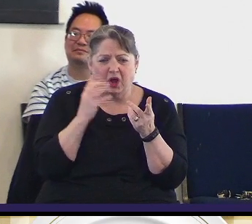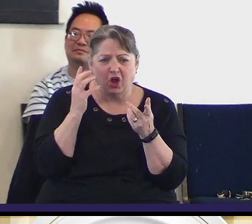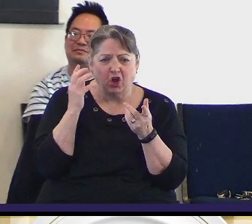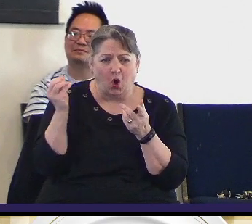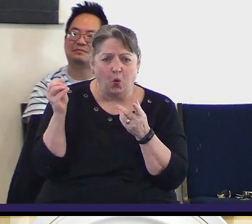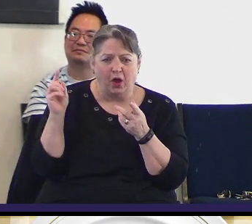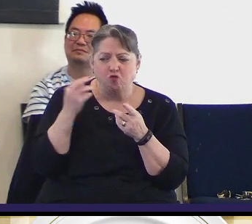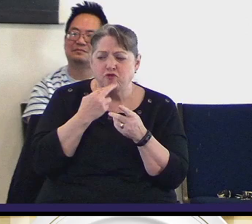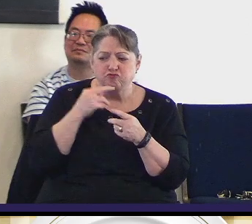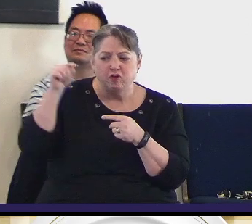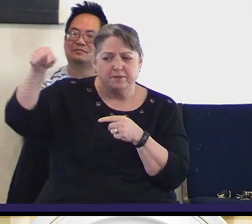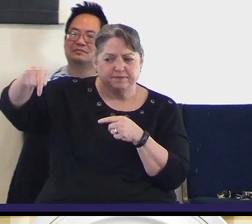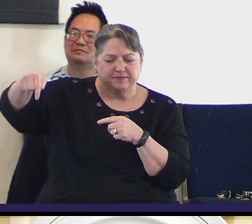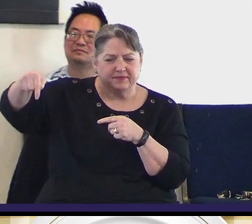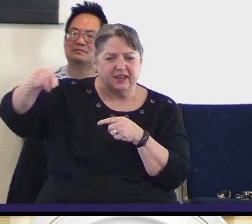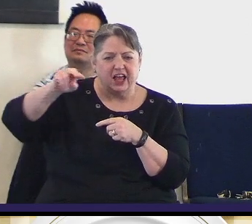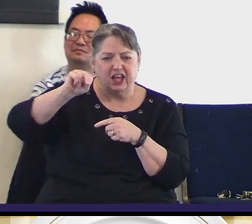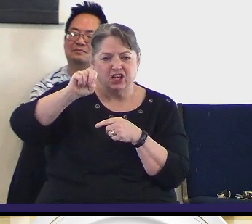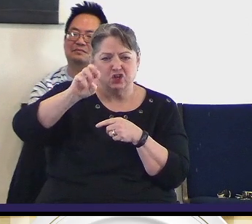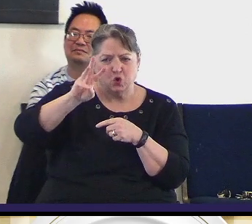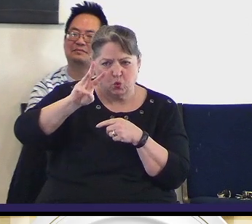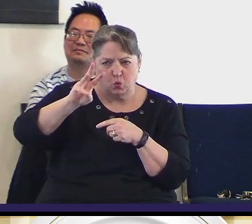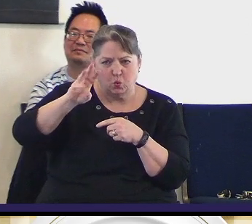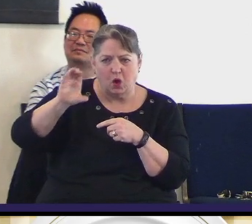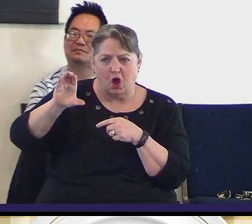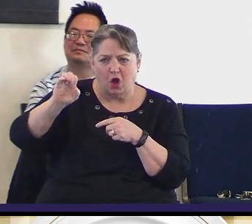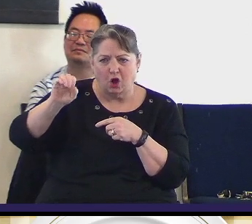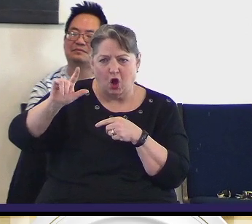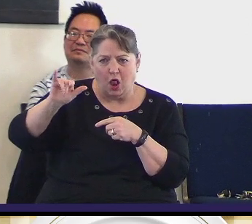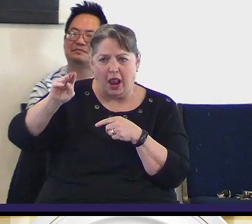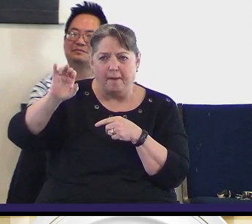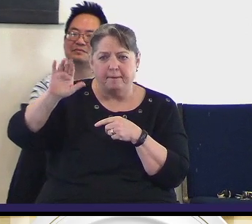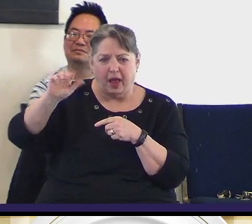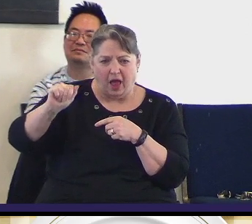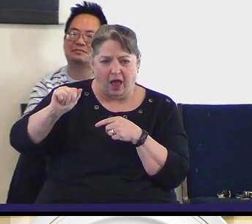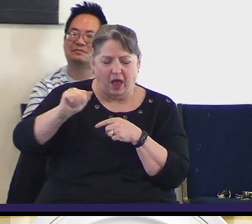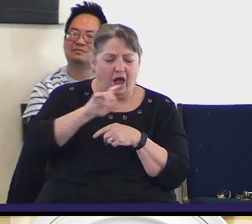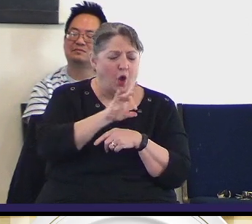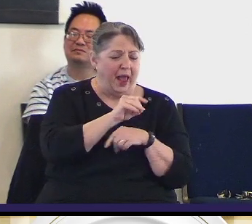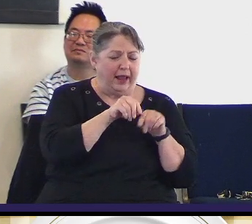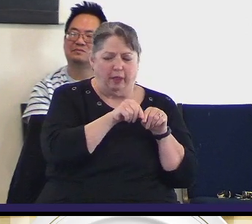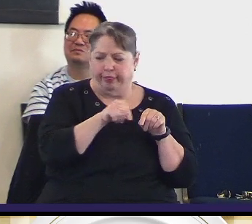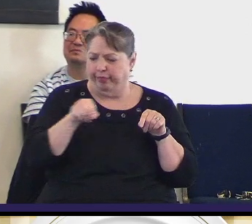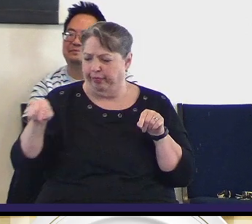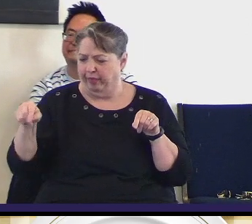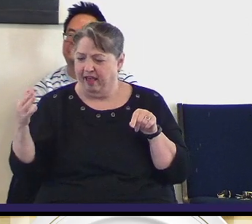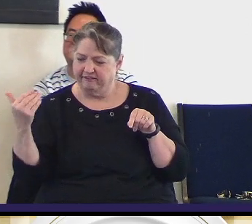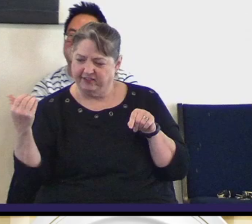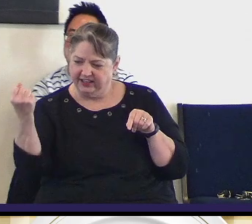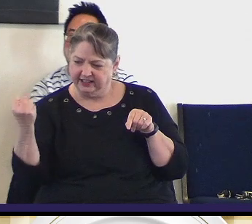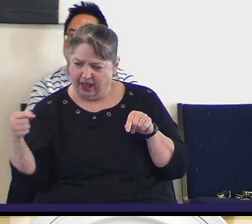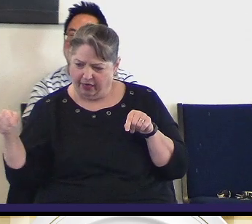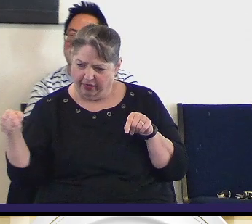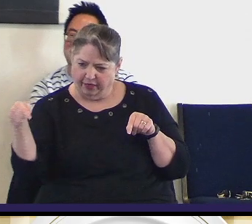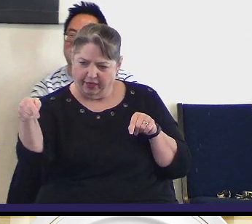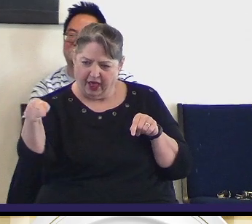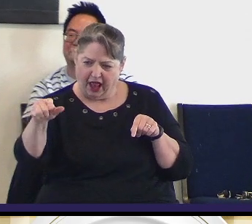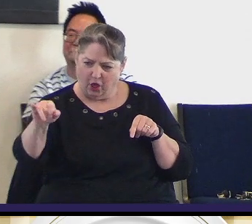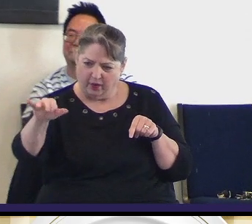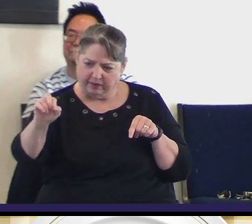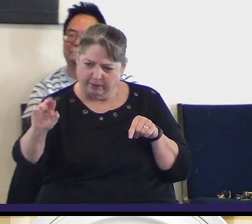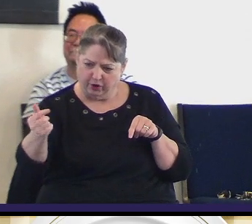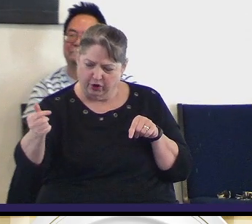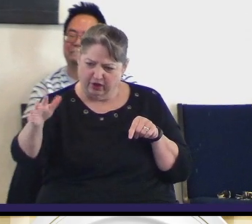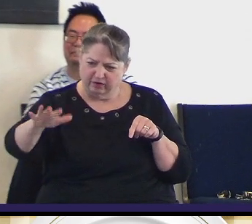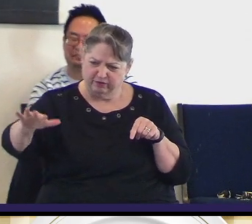Columbia, Bonanza. You go out 80, get on 15, like you're going to Lewisburg, and it's